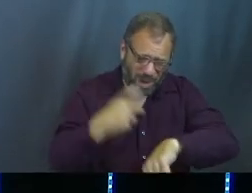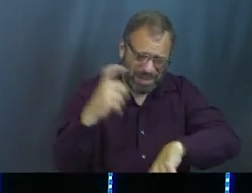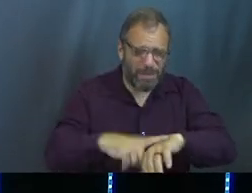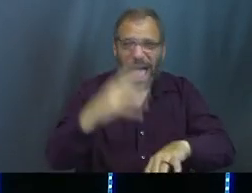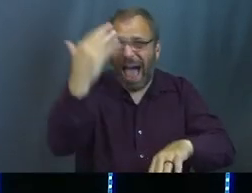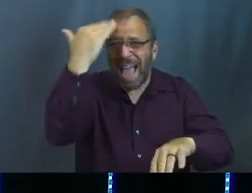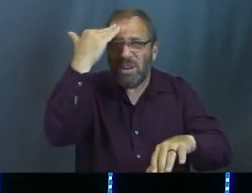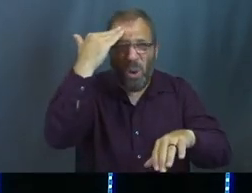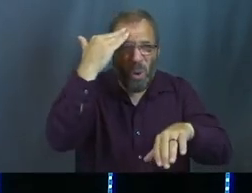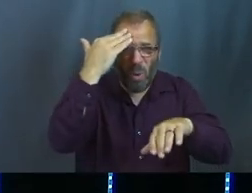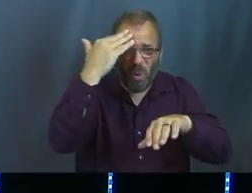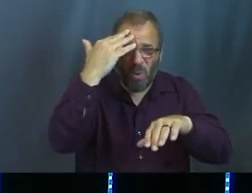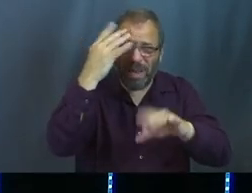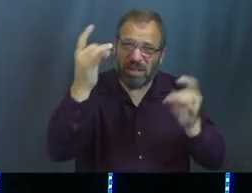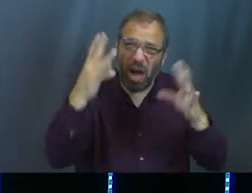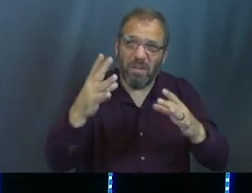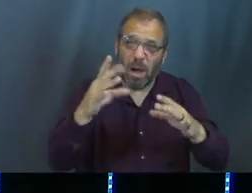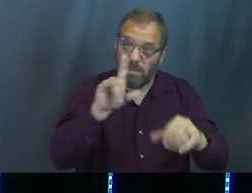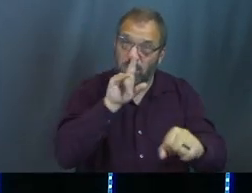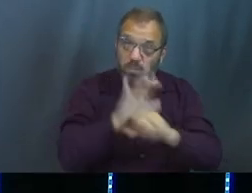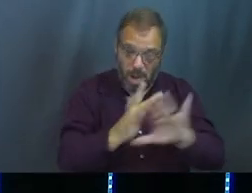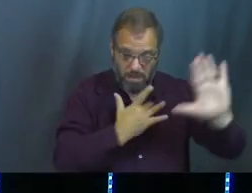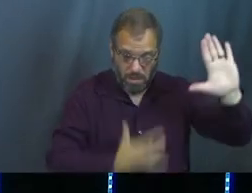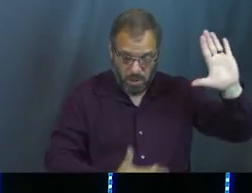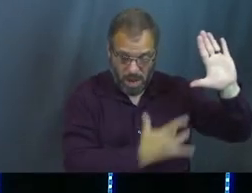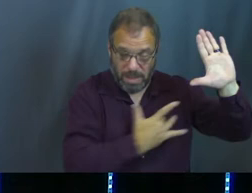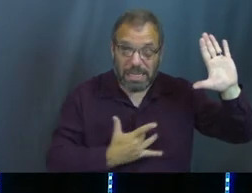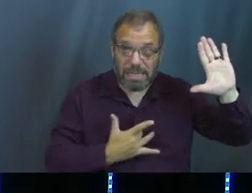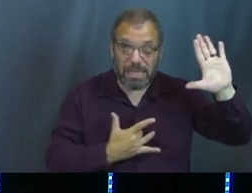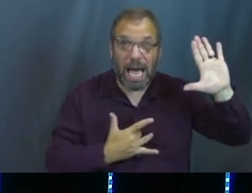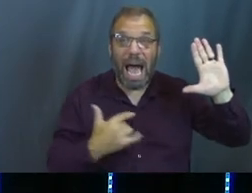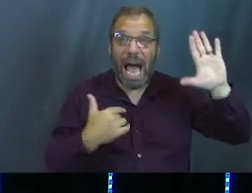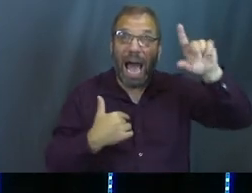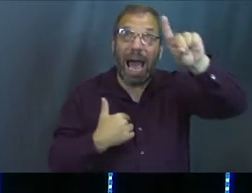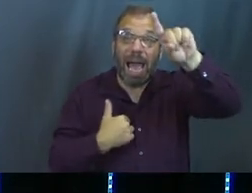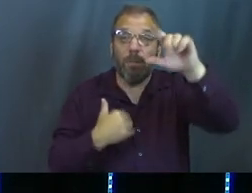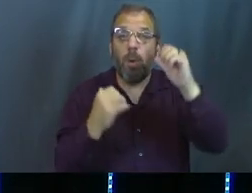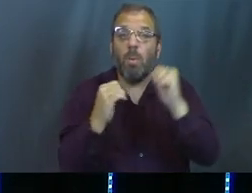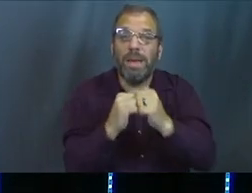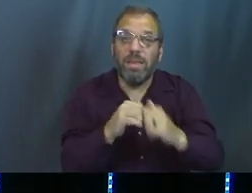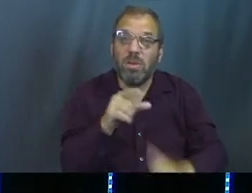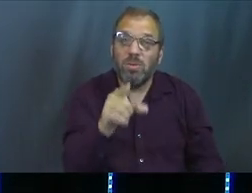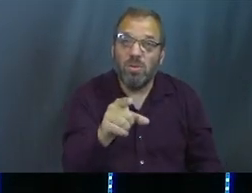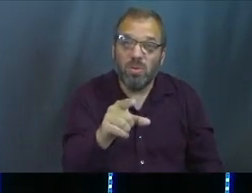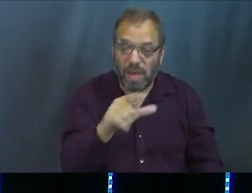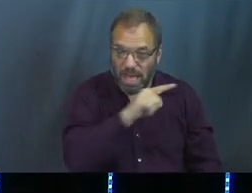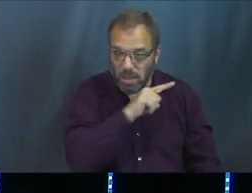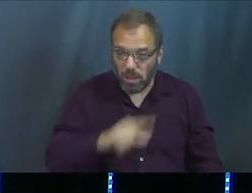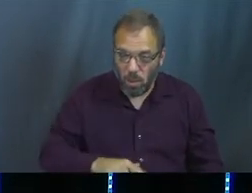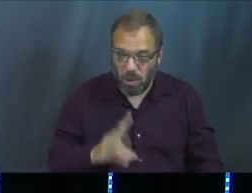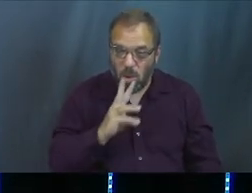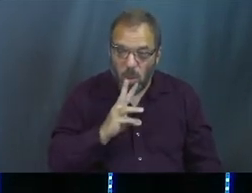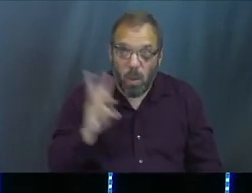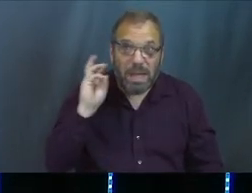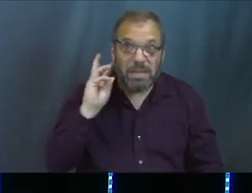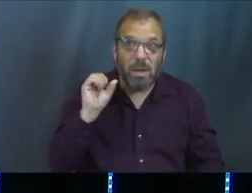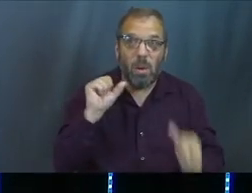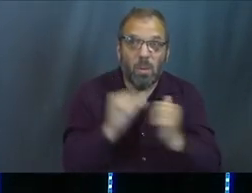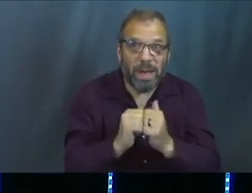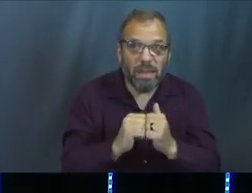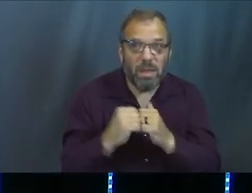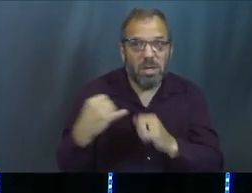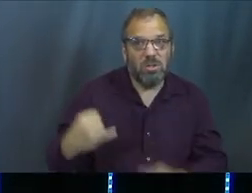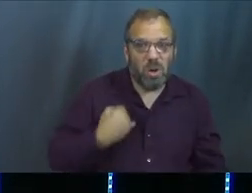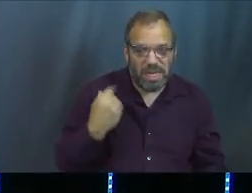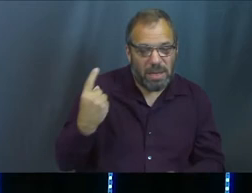awful, but I can promise you I am with you. And we see that again. The Lord was with Joseph. He was